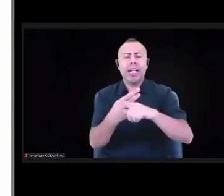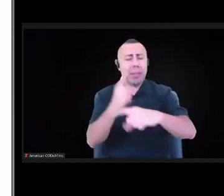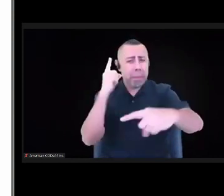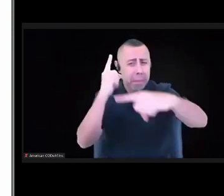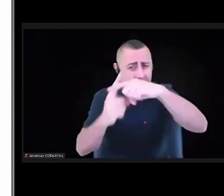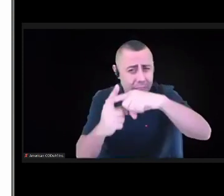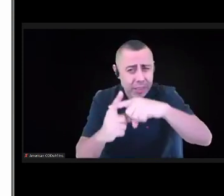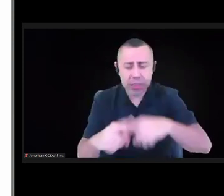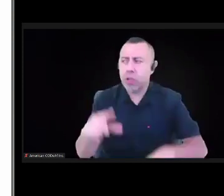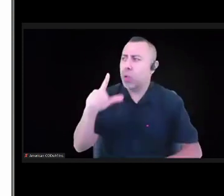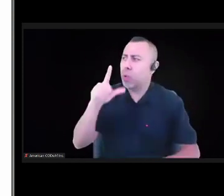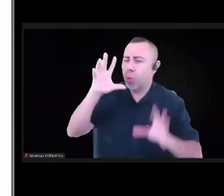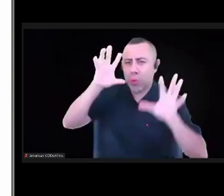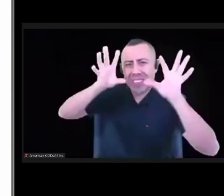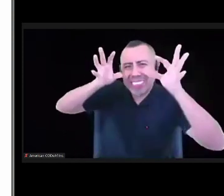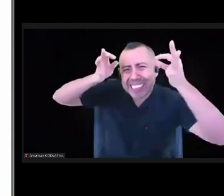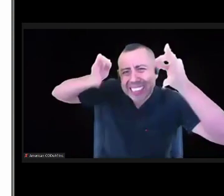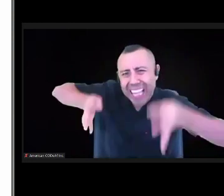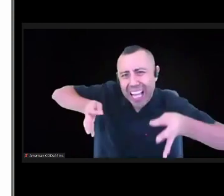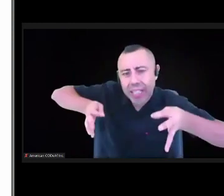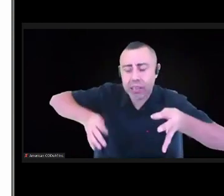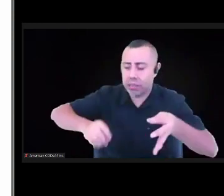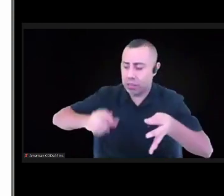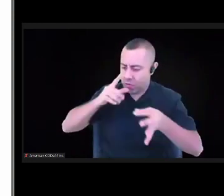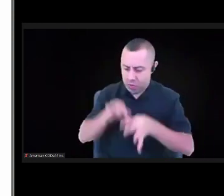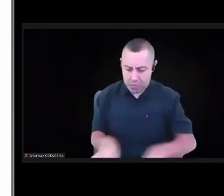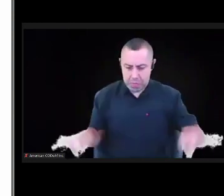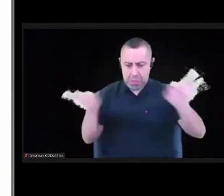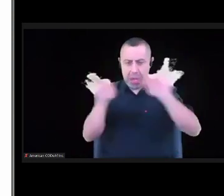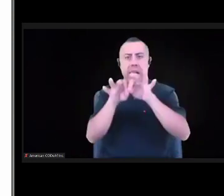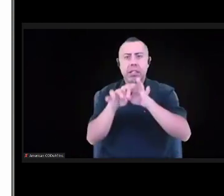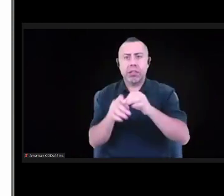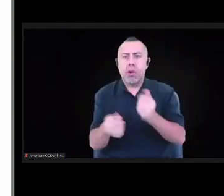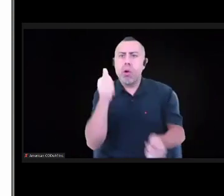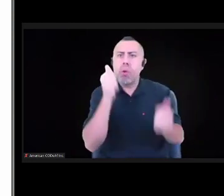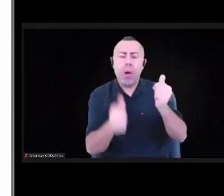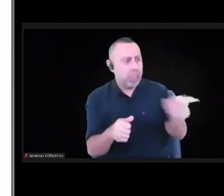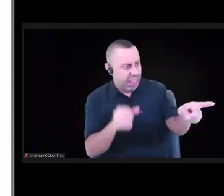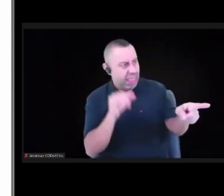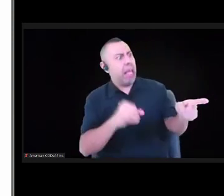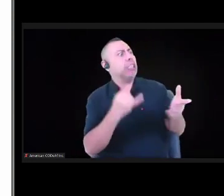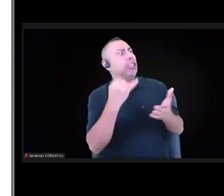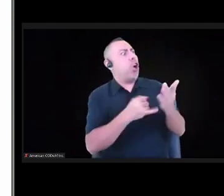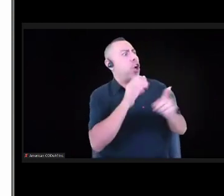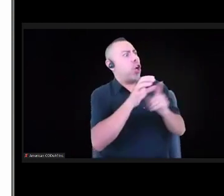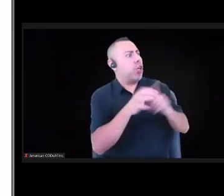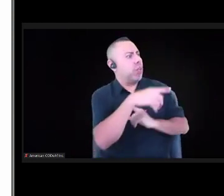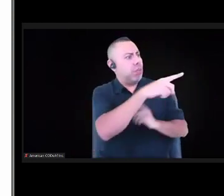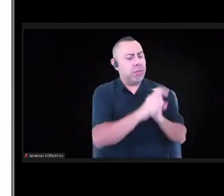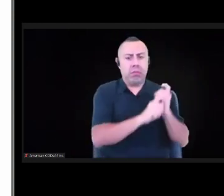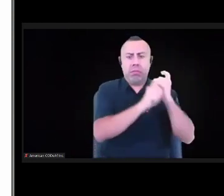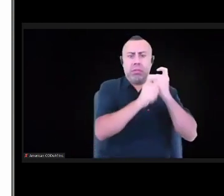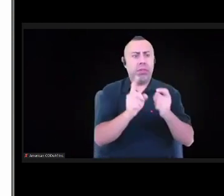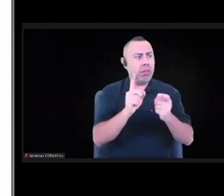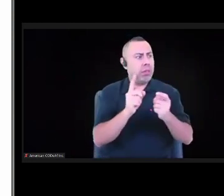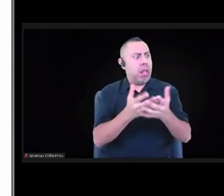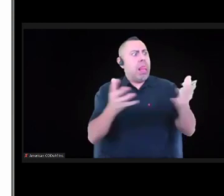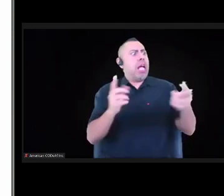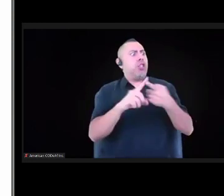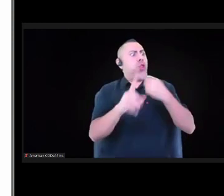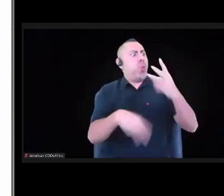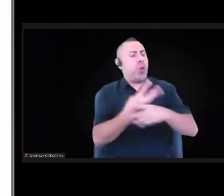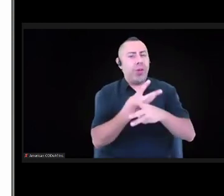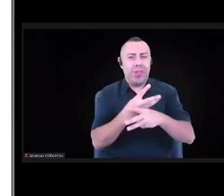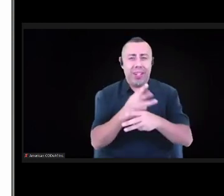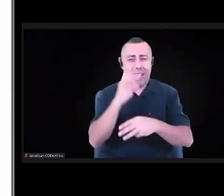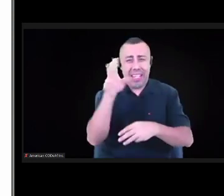are the folks who really have contributed, you know, the greatest to the world, which is the underpinnings of white supremacy? And I think when we see